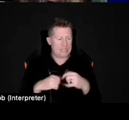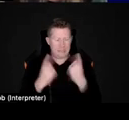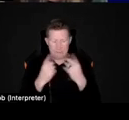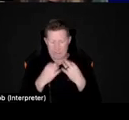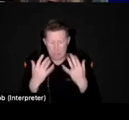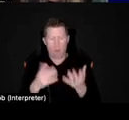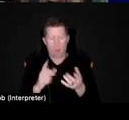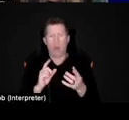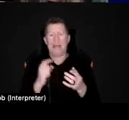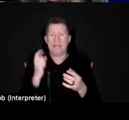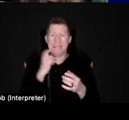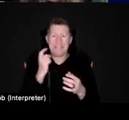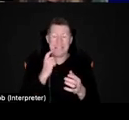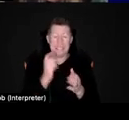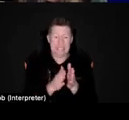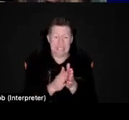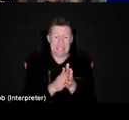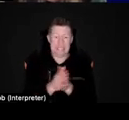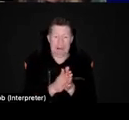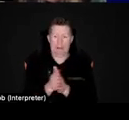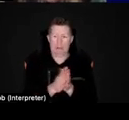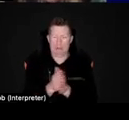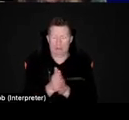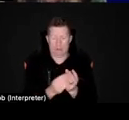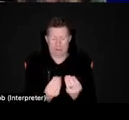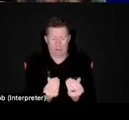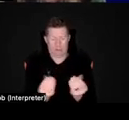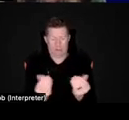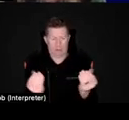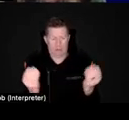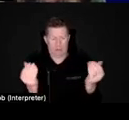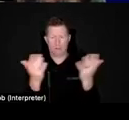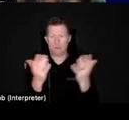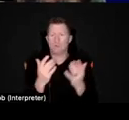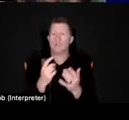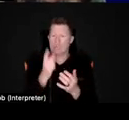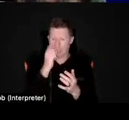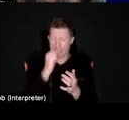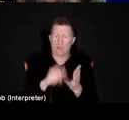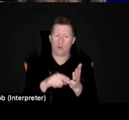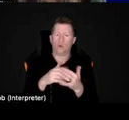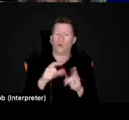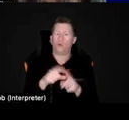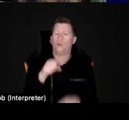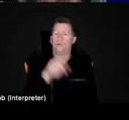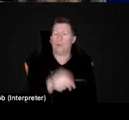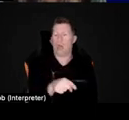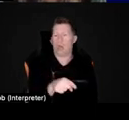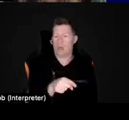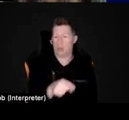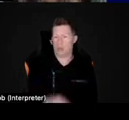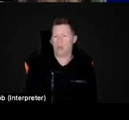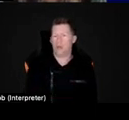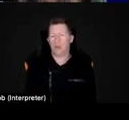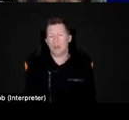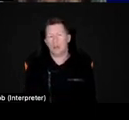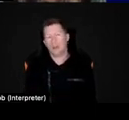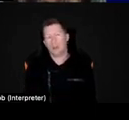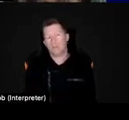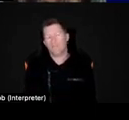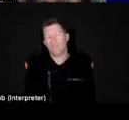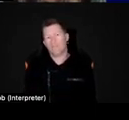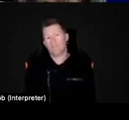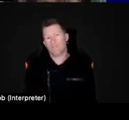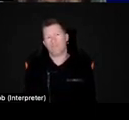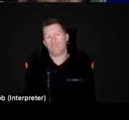easy stimuli, um, that can, can be used. Um, uh, but they're well